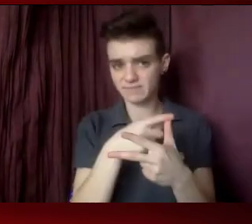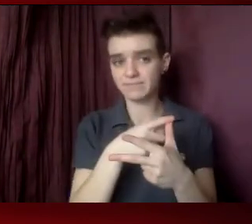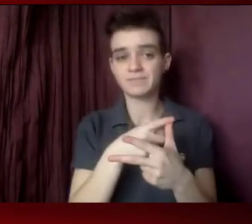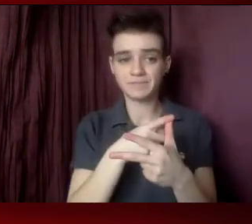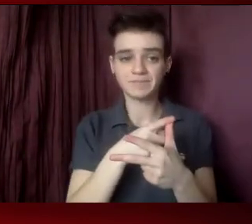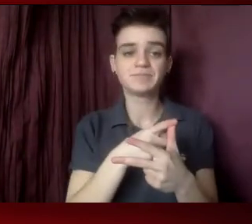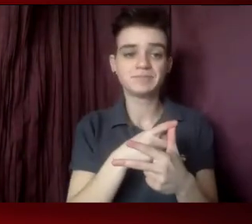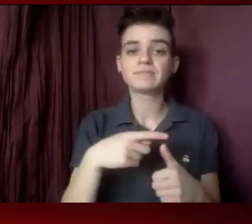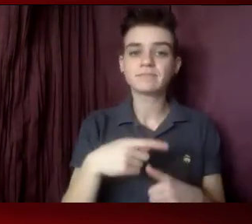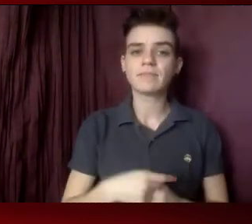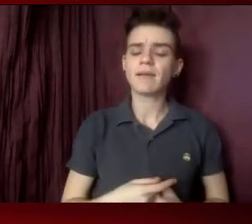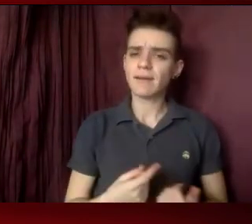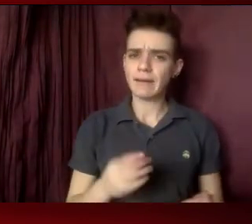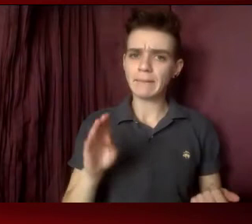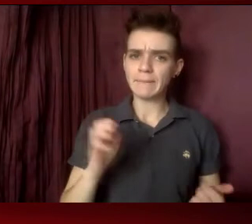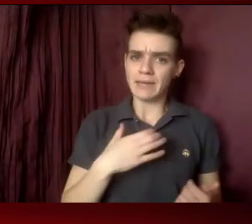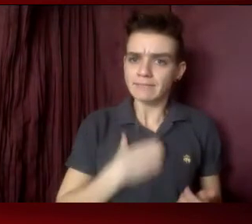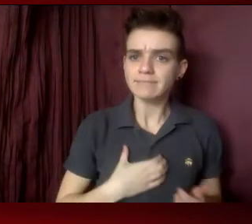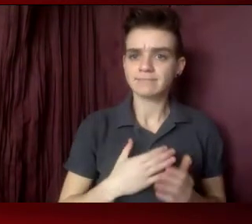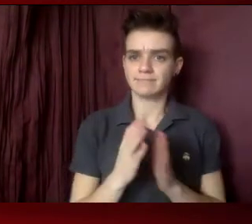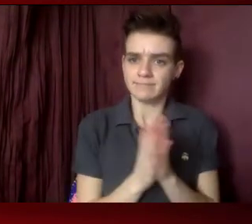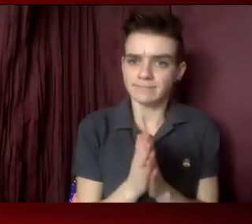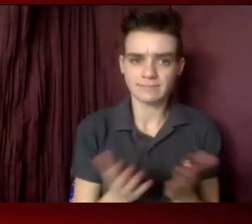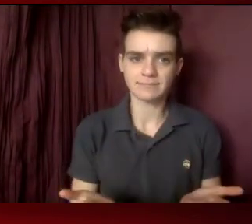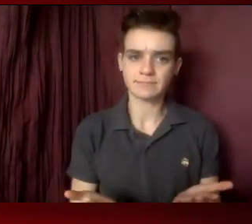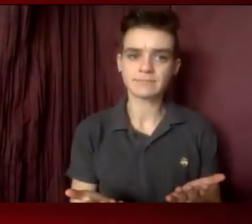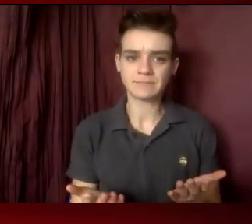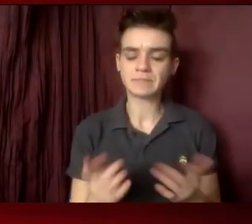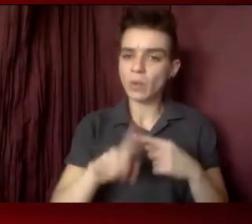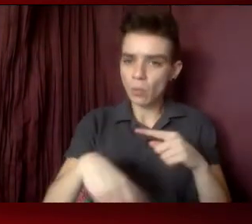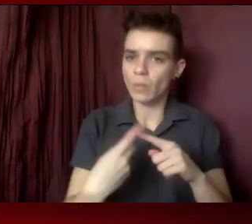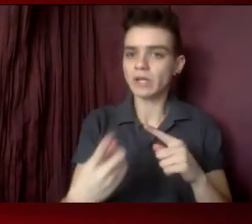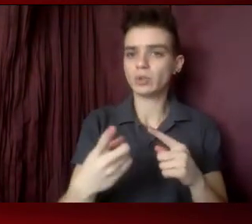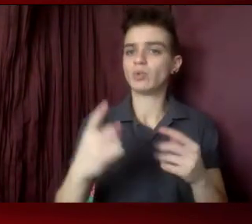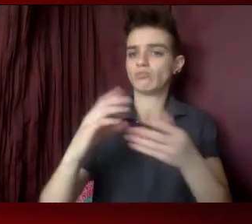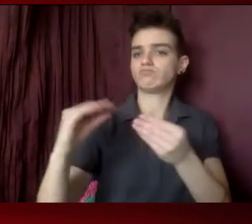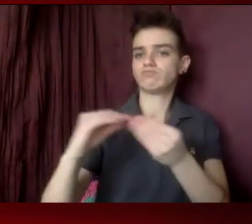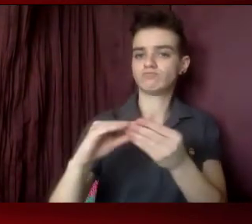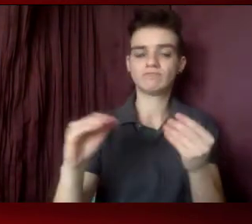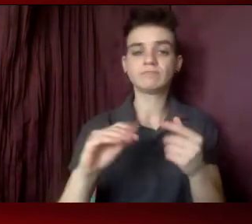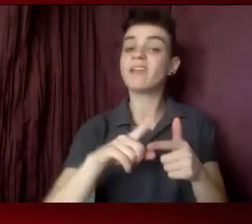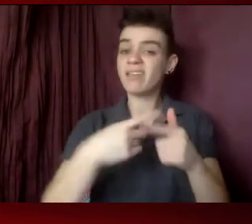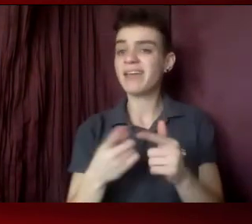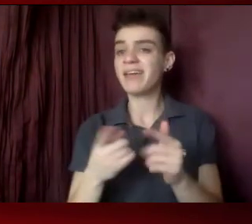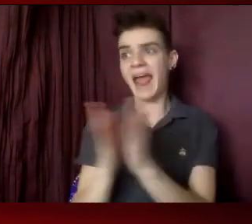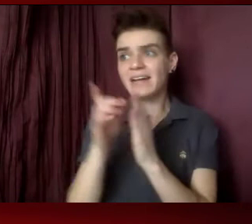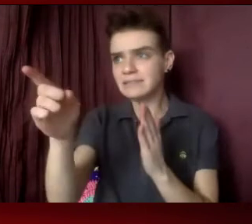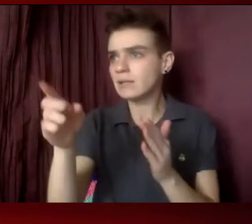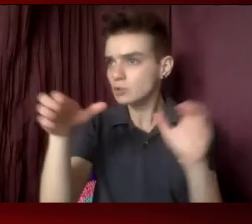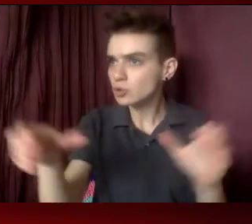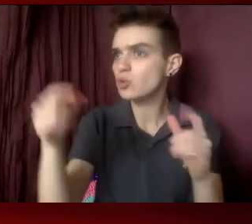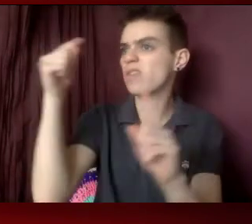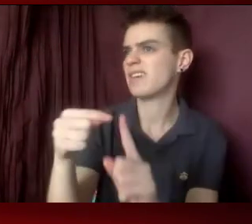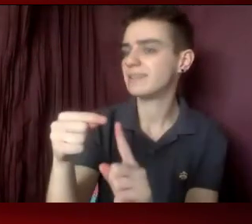Be passionate when you talk about the issue. And then ask them to do something. Ask them